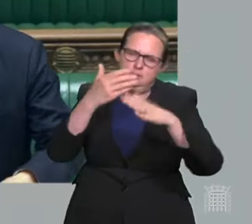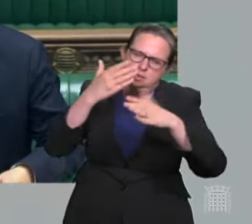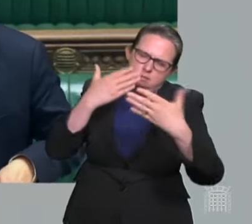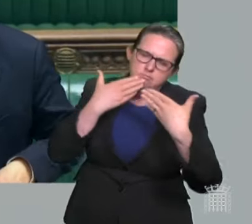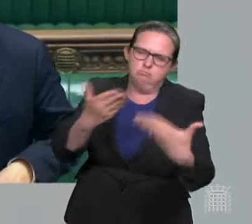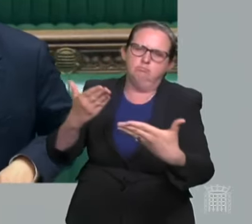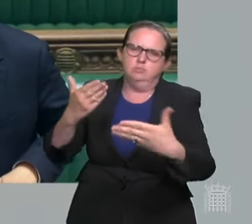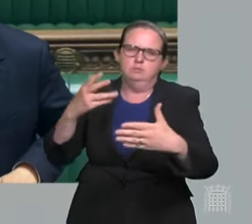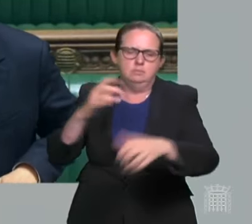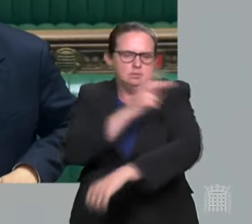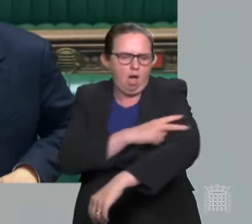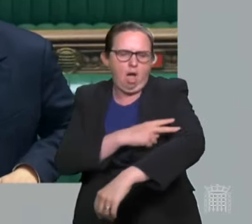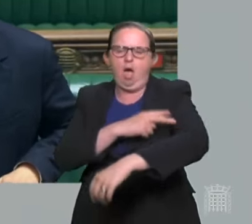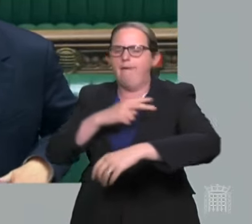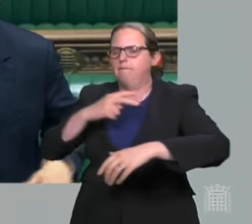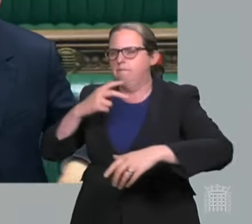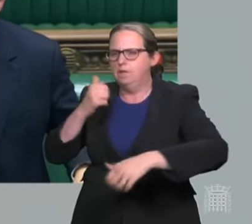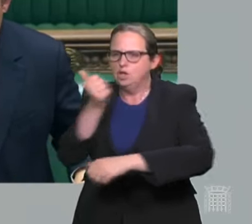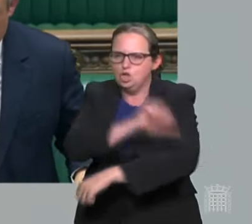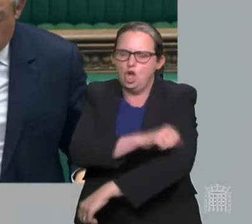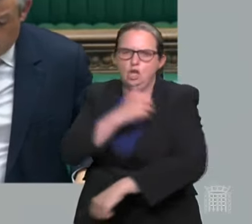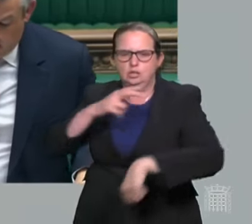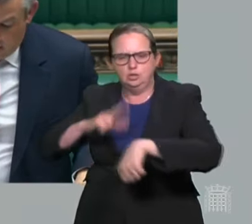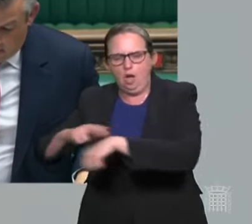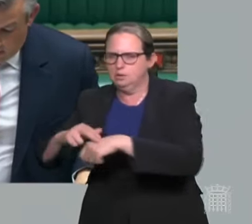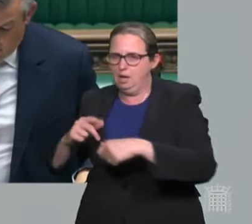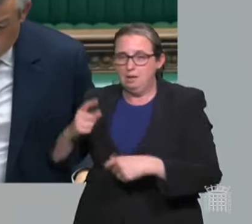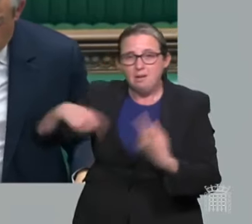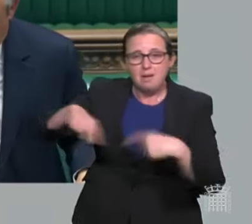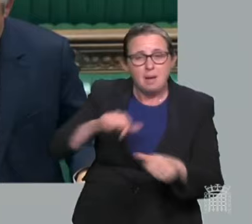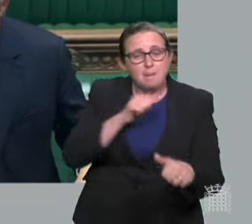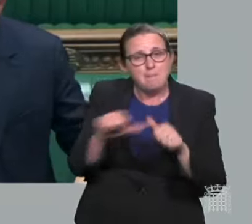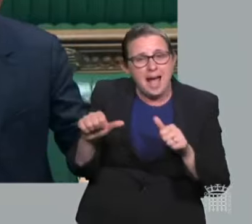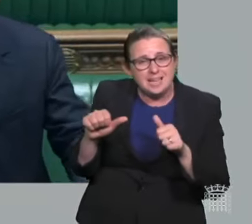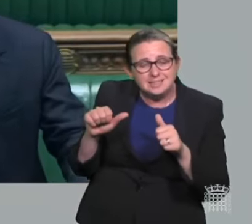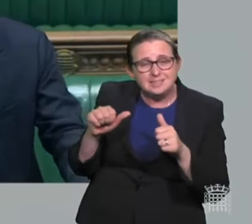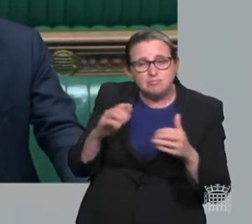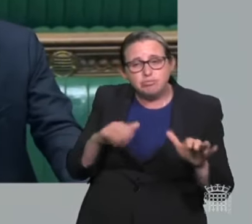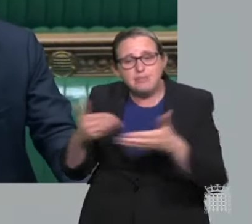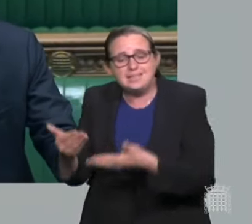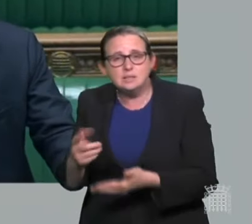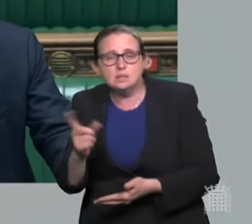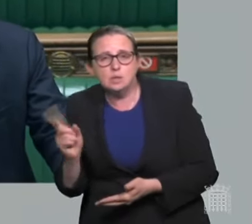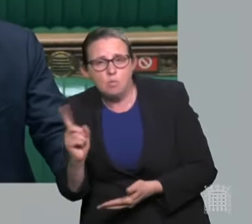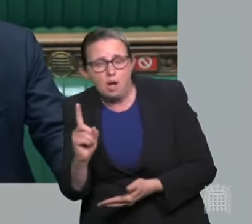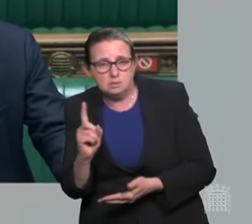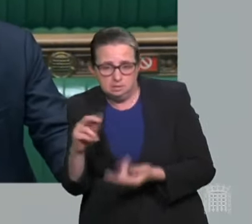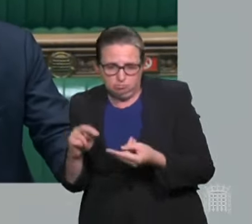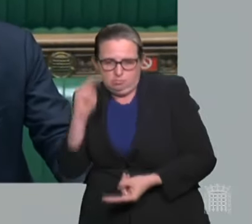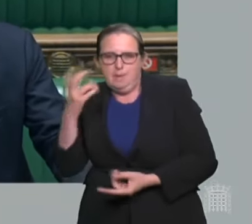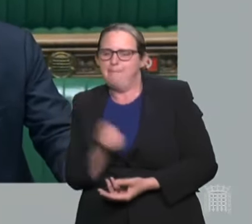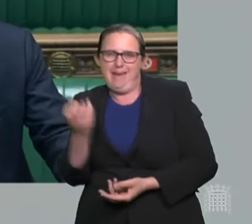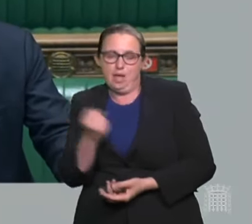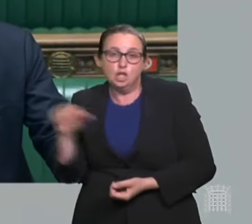birthday present they could have, of course, is a fair pay rise, not the proposed real-term pay cut that is currently on offer.